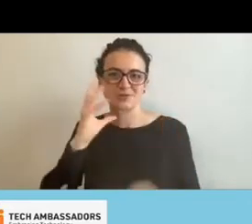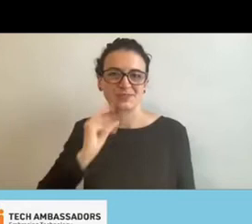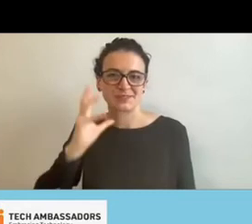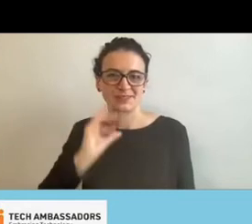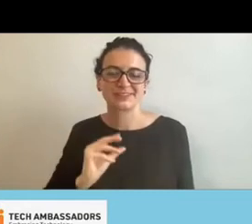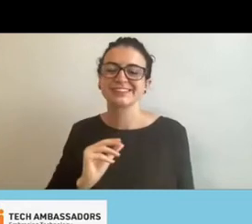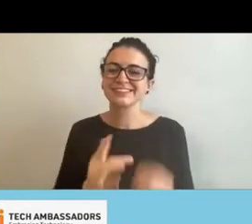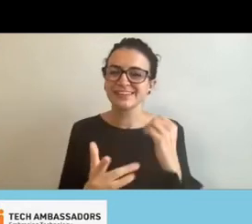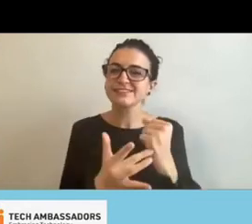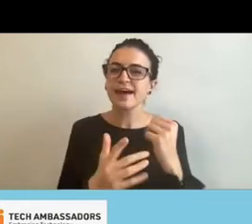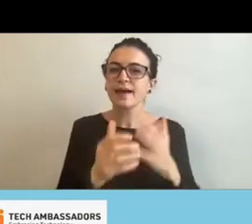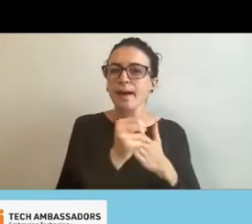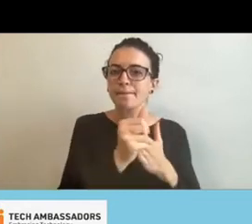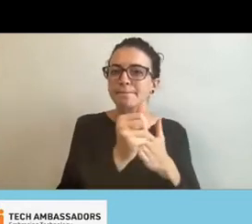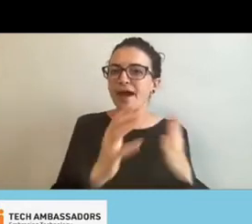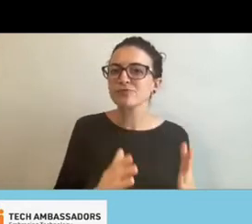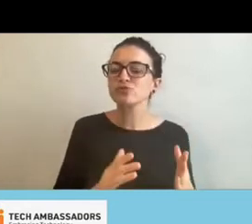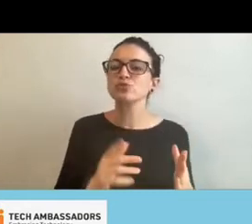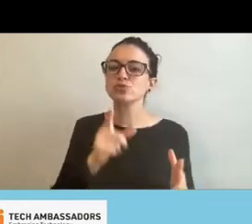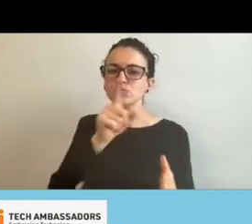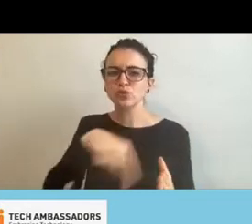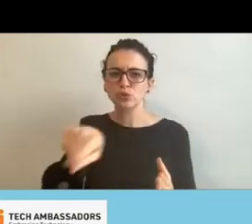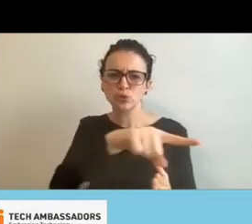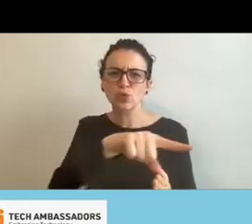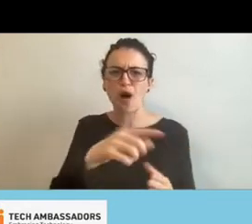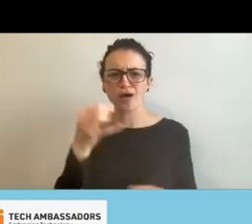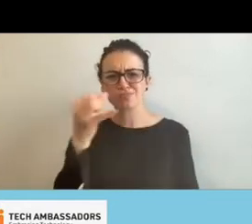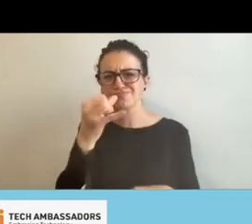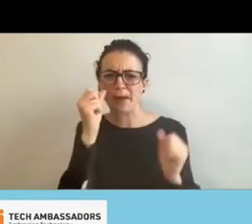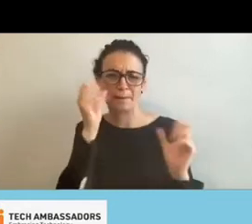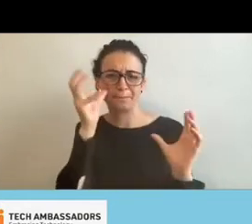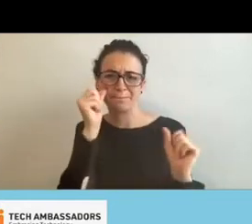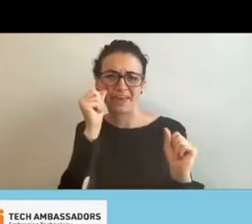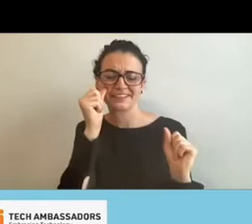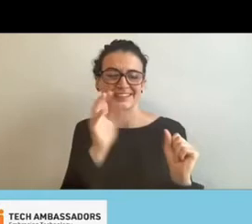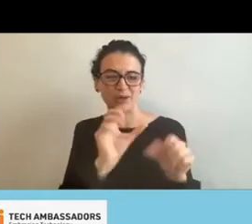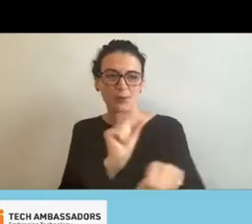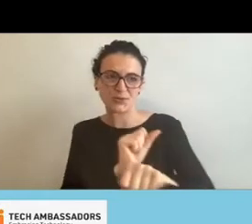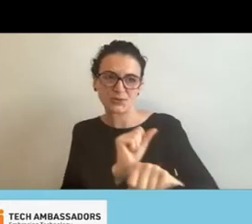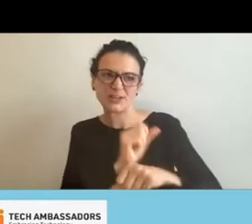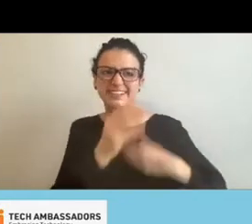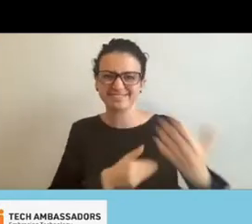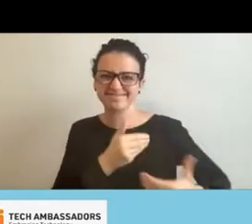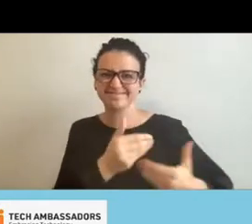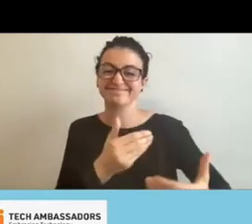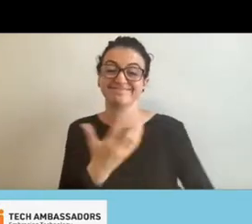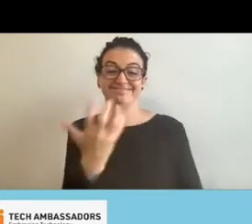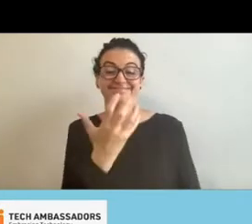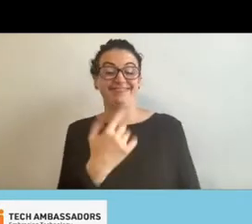um, you guys did an amazing job. Um, I was just blown away by how, um,